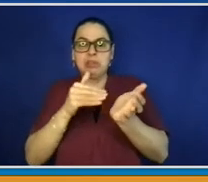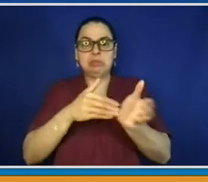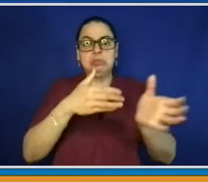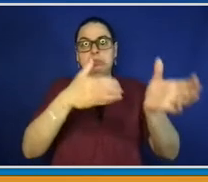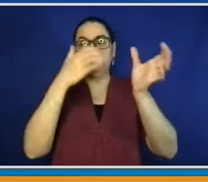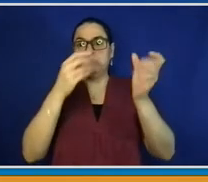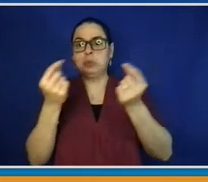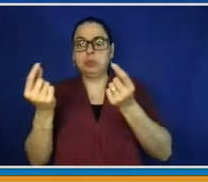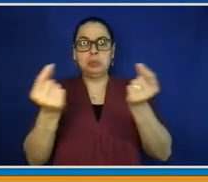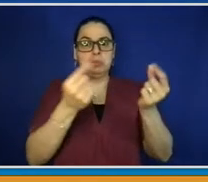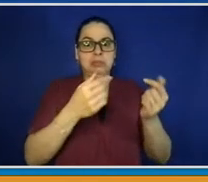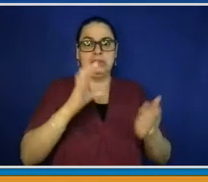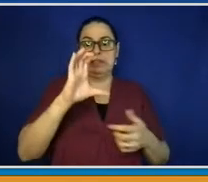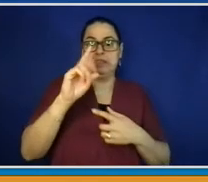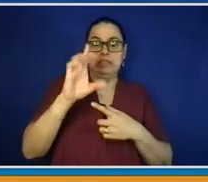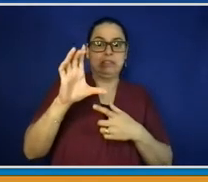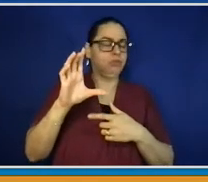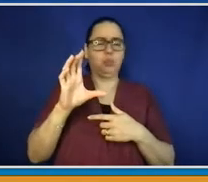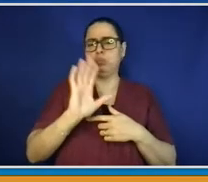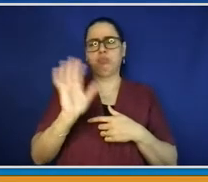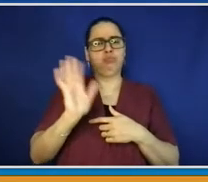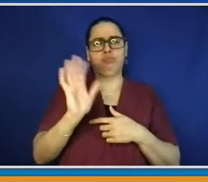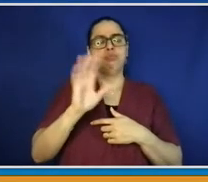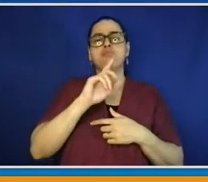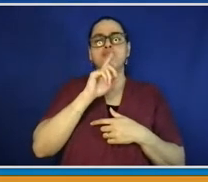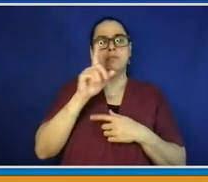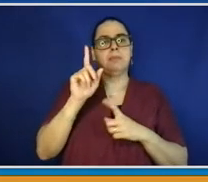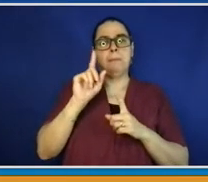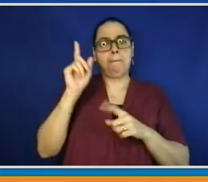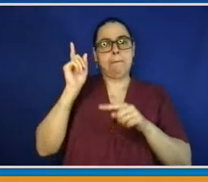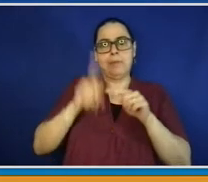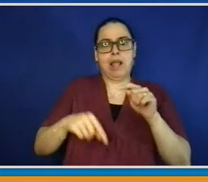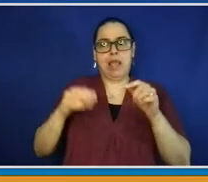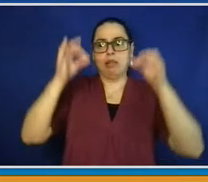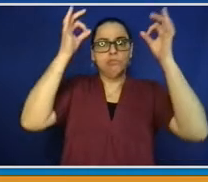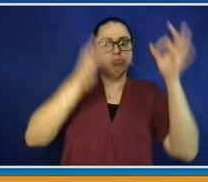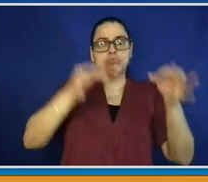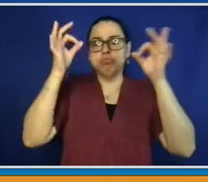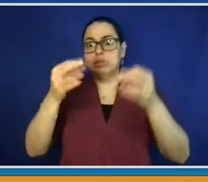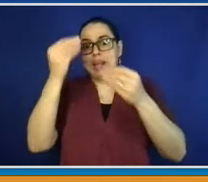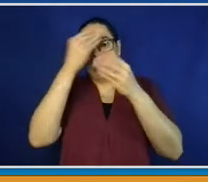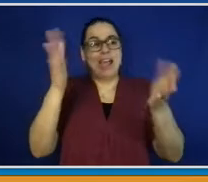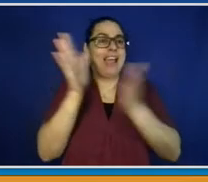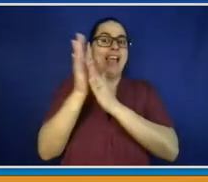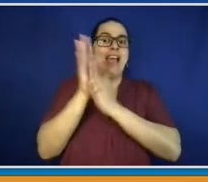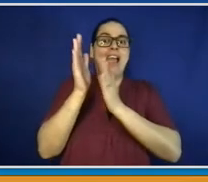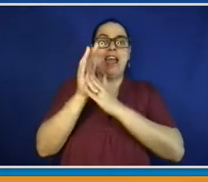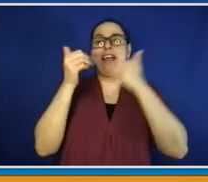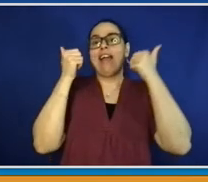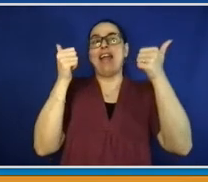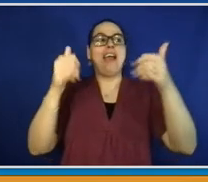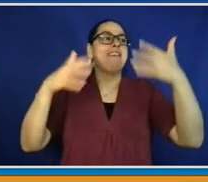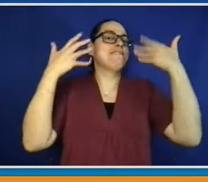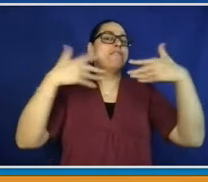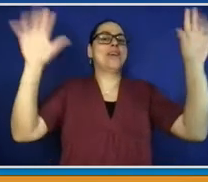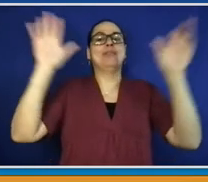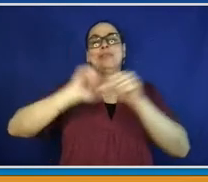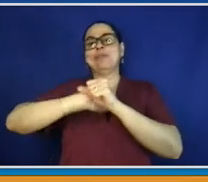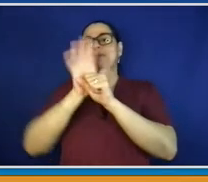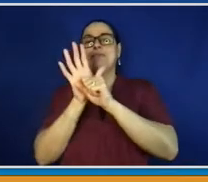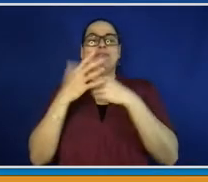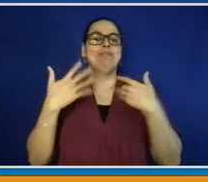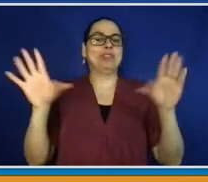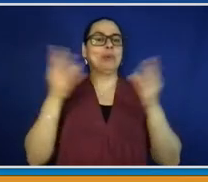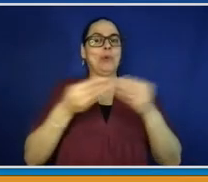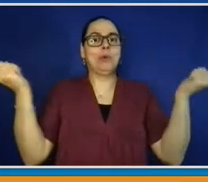show that the vaccinations work, that the more people are vaccinated, the less likely they are to get the disease. And with the testing that's going on